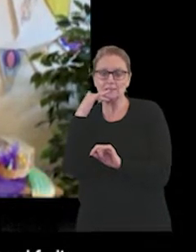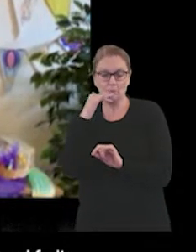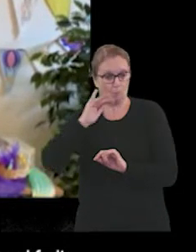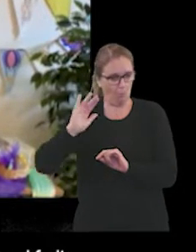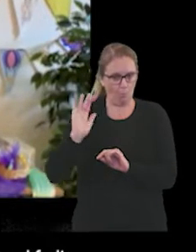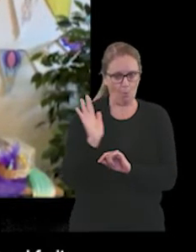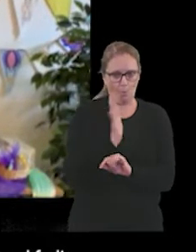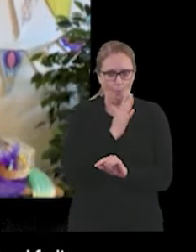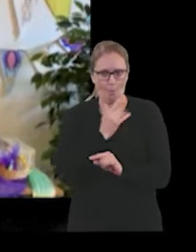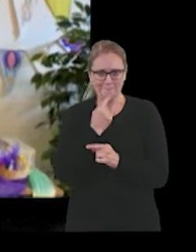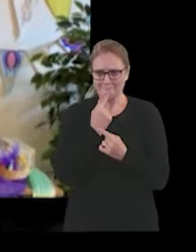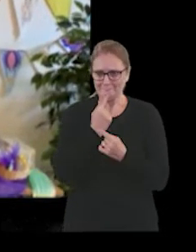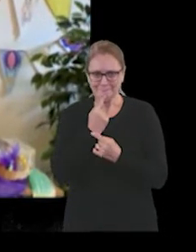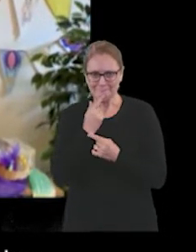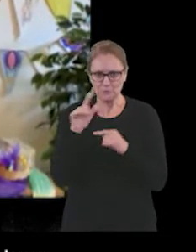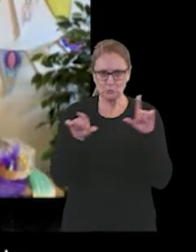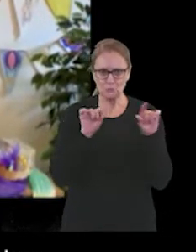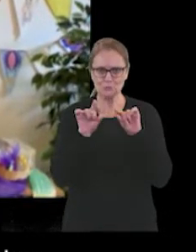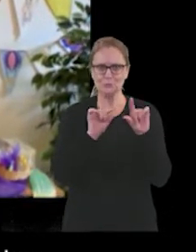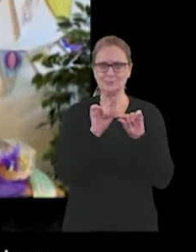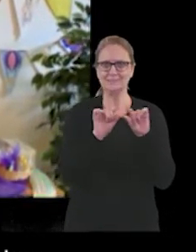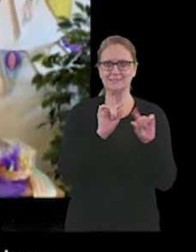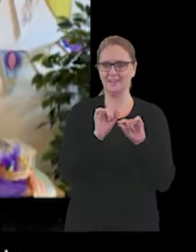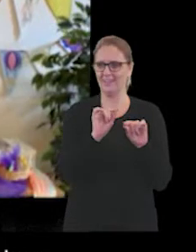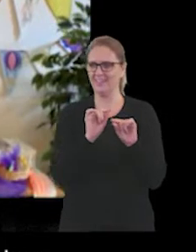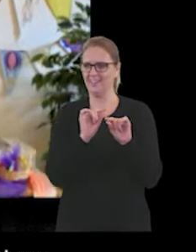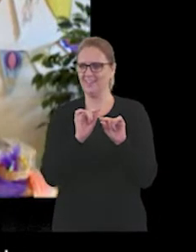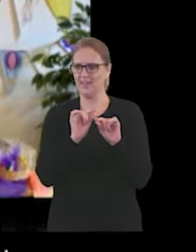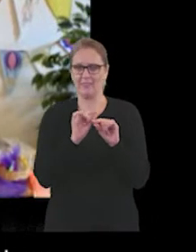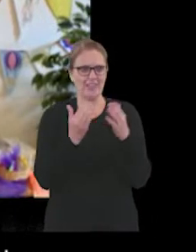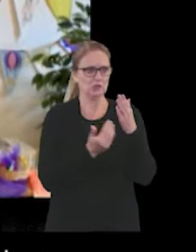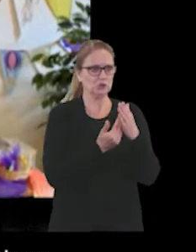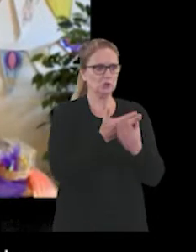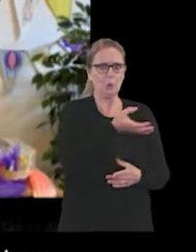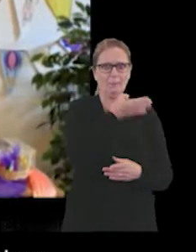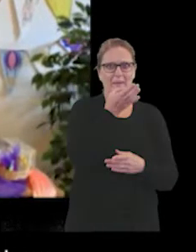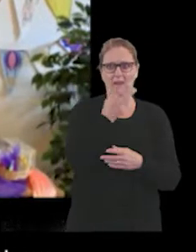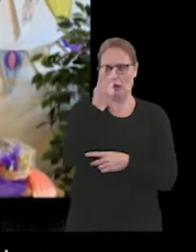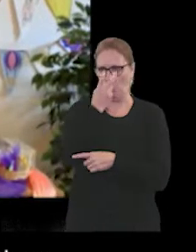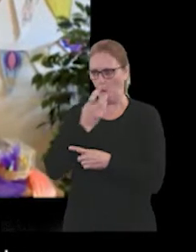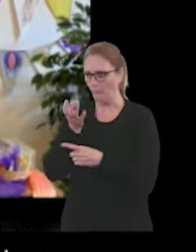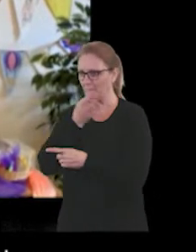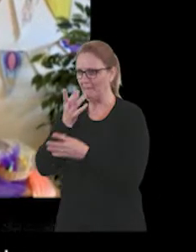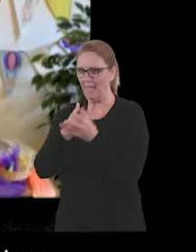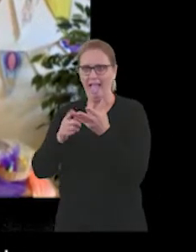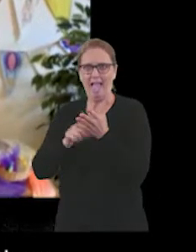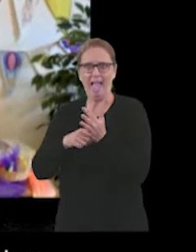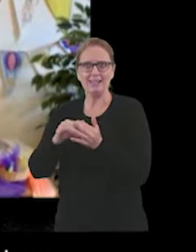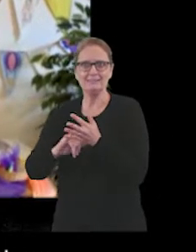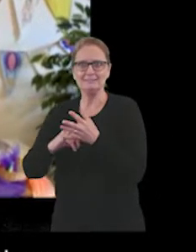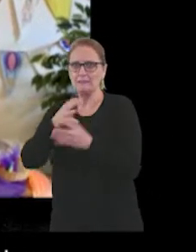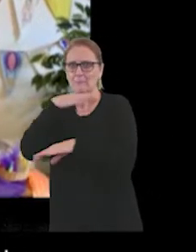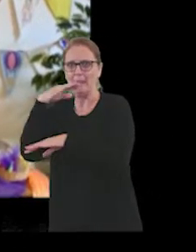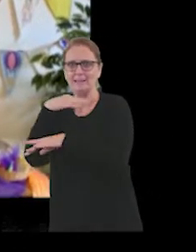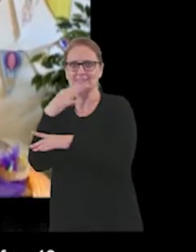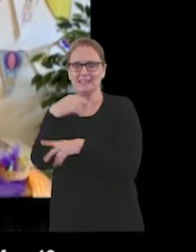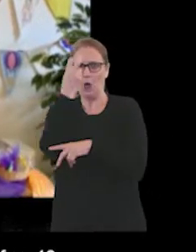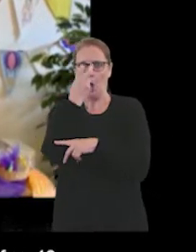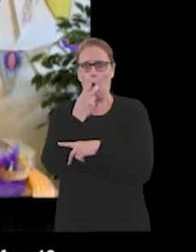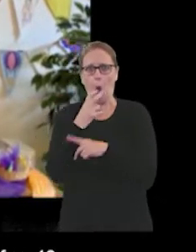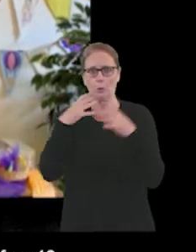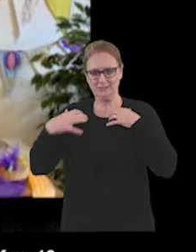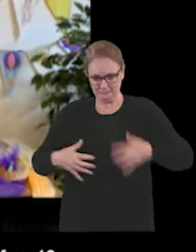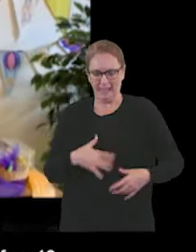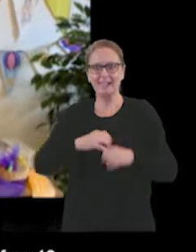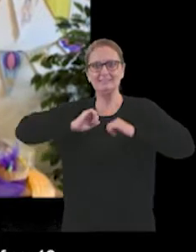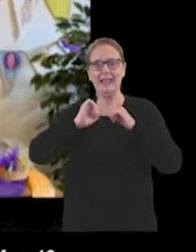which makes me choosy. There is old beers, new beers, ales of plenty, all speckled and which